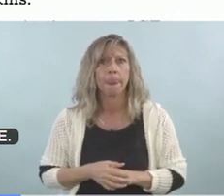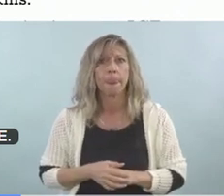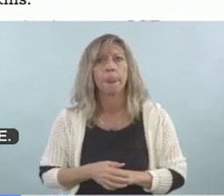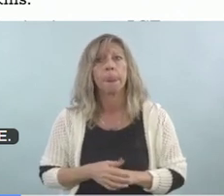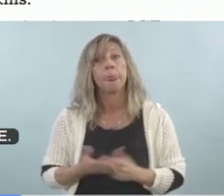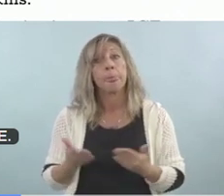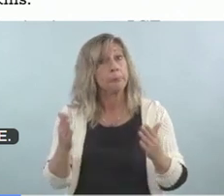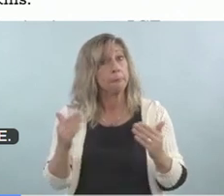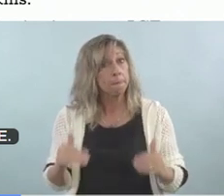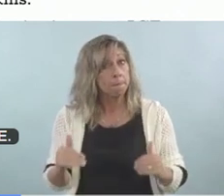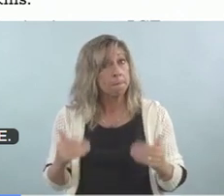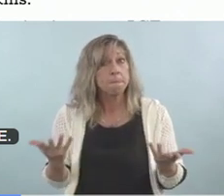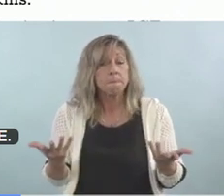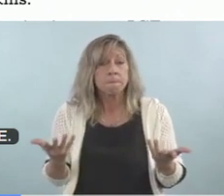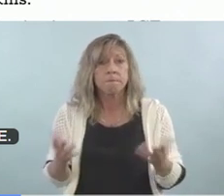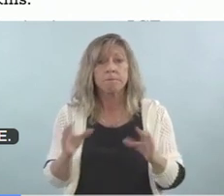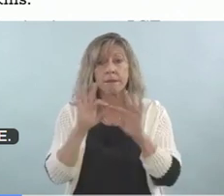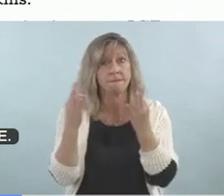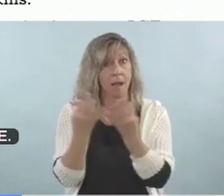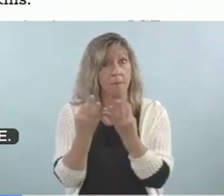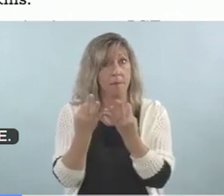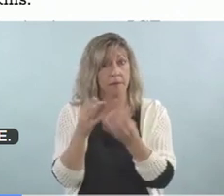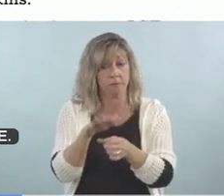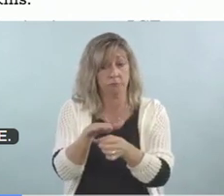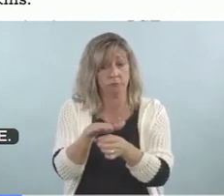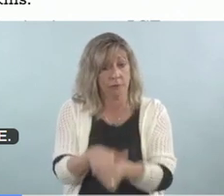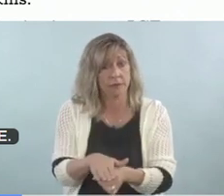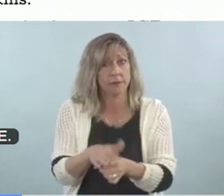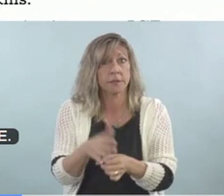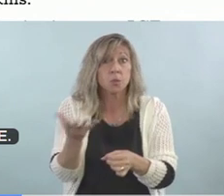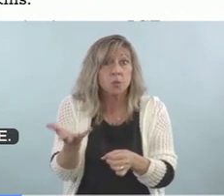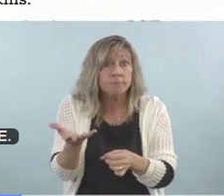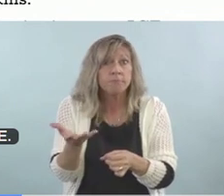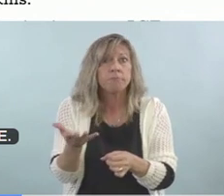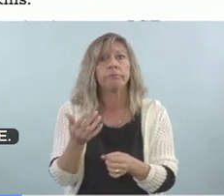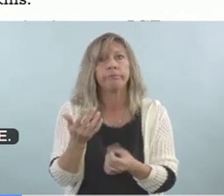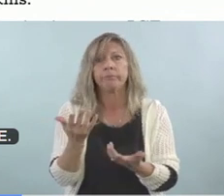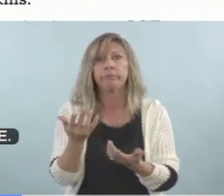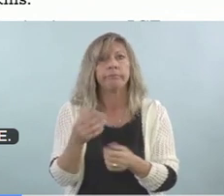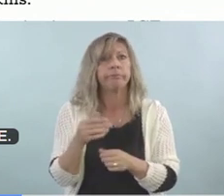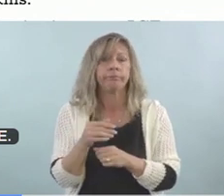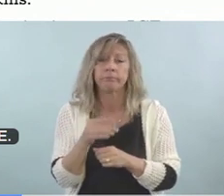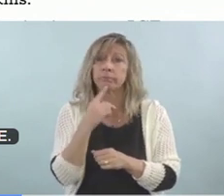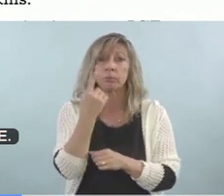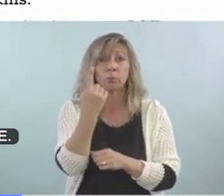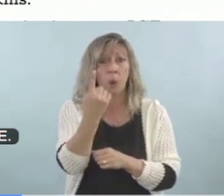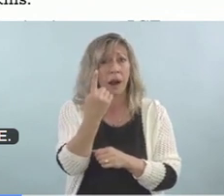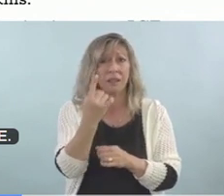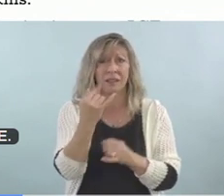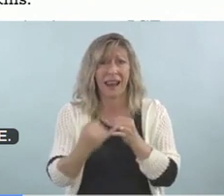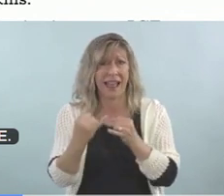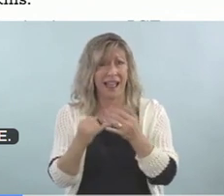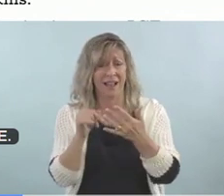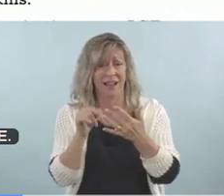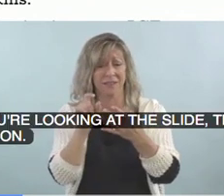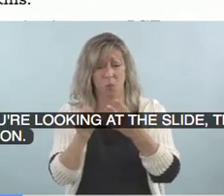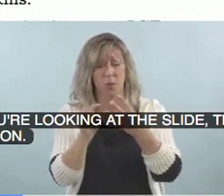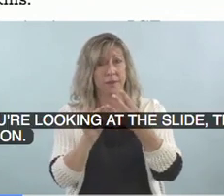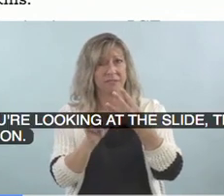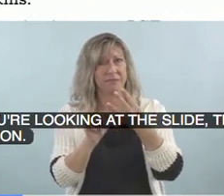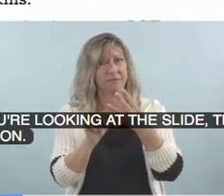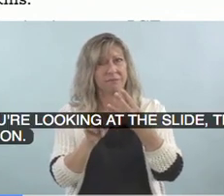family stressors, you know, one of the issues here is if you're looking at the slide, the underlying one, language deprivation, you know,